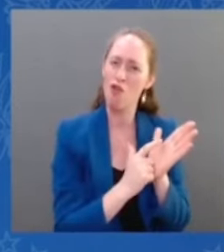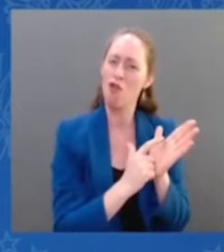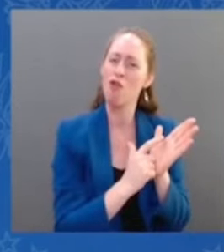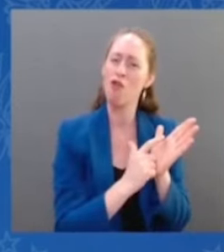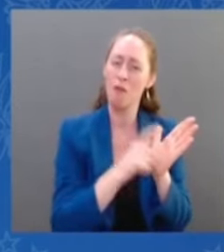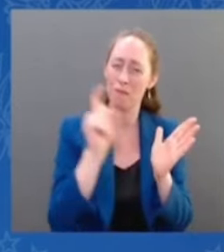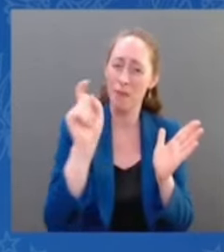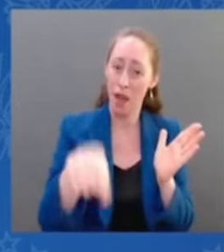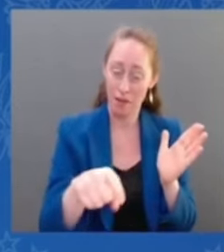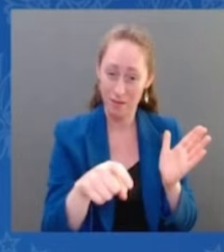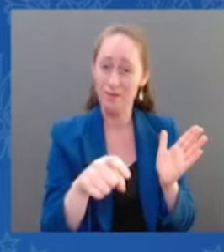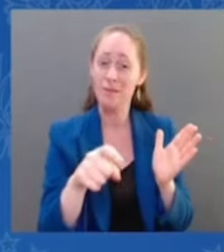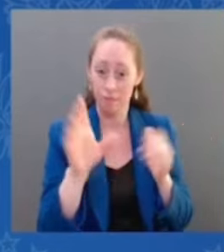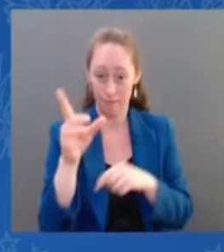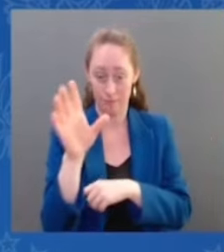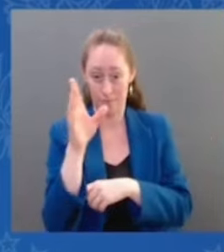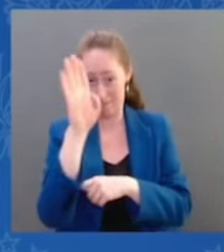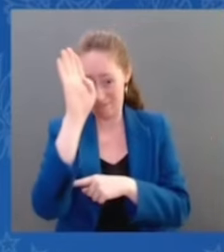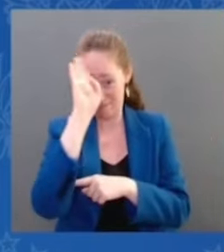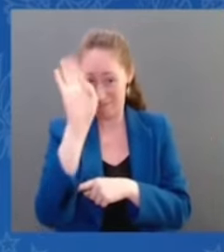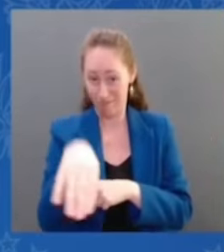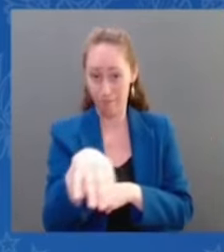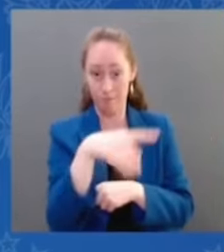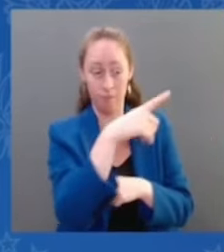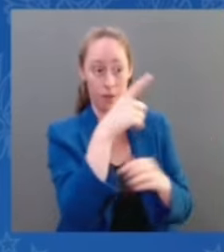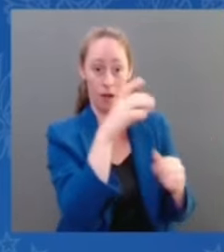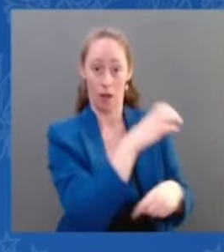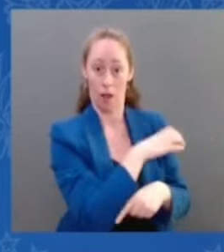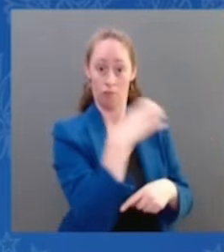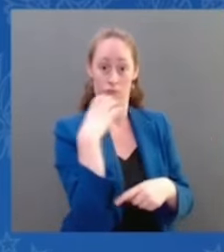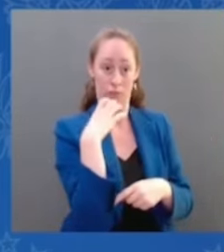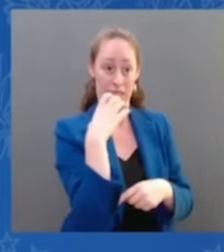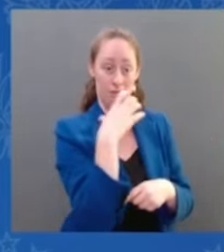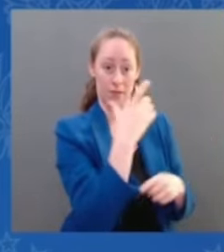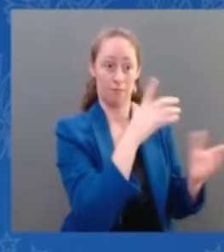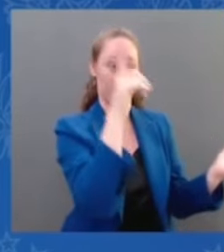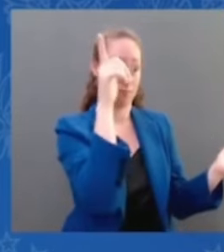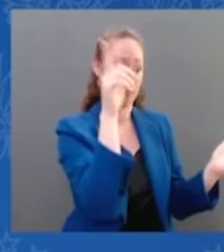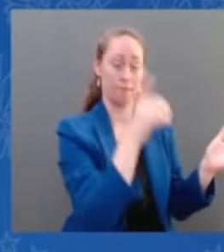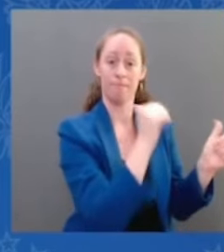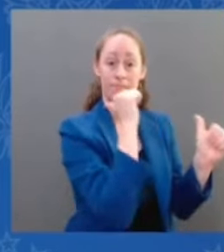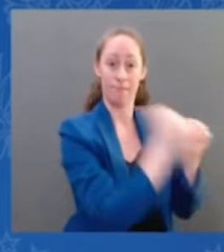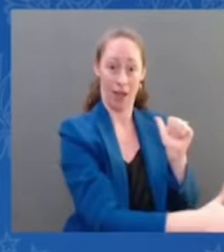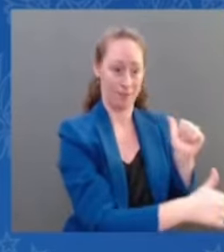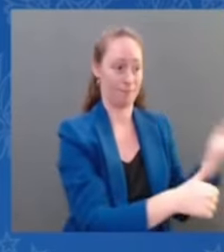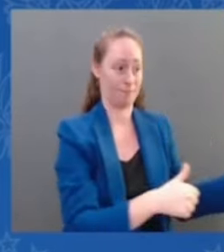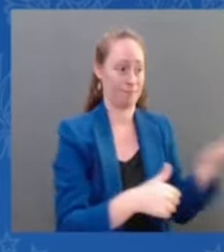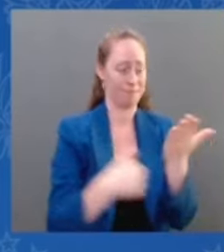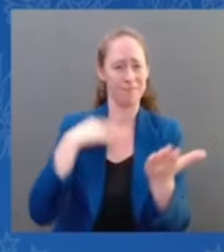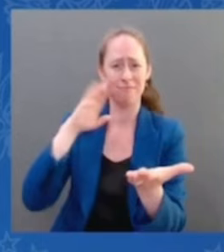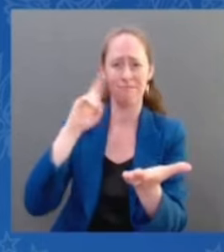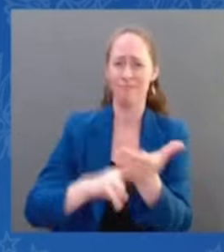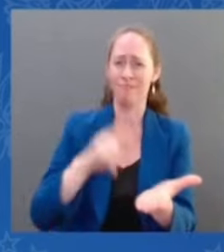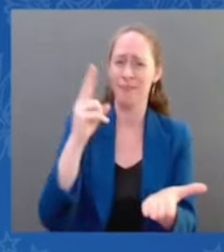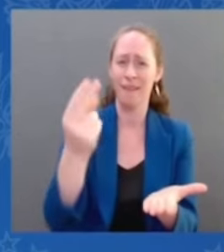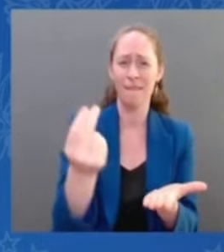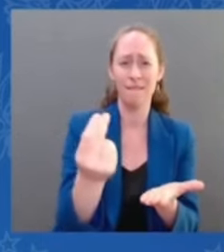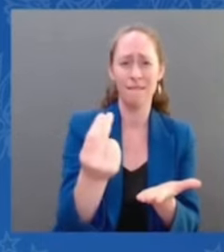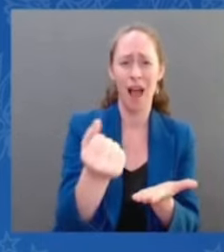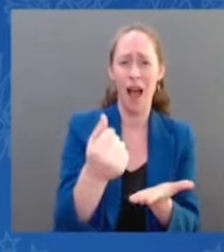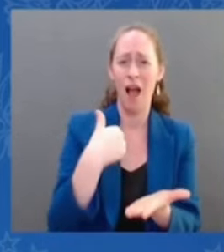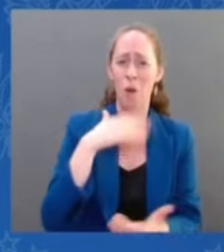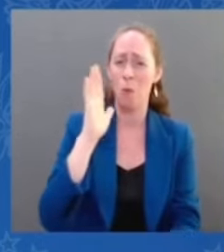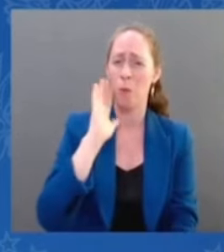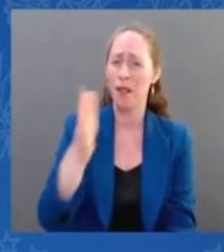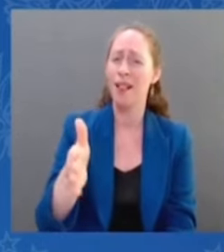governors, extreme Republican state legislators, and Republican extremists in the Congress overall. All of them have not only